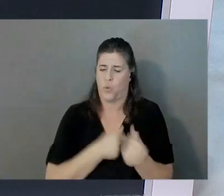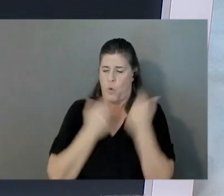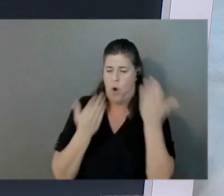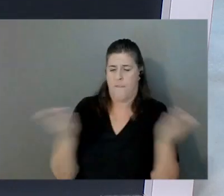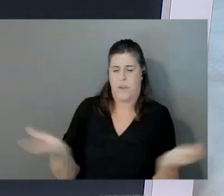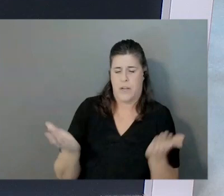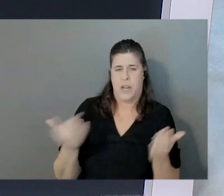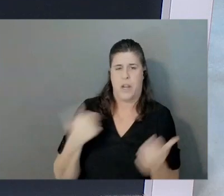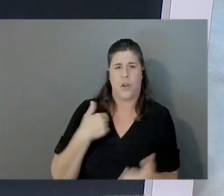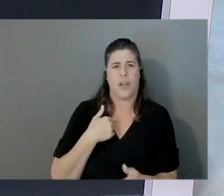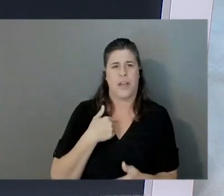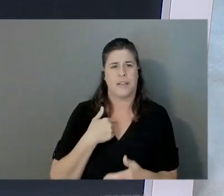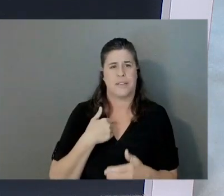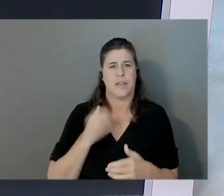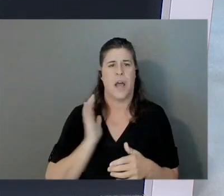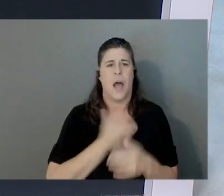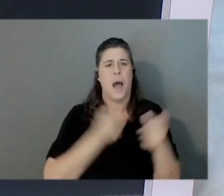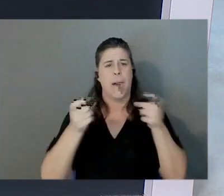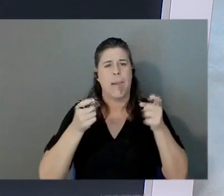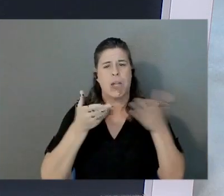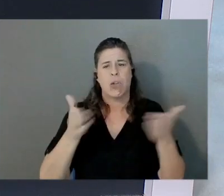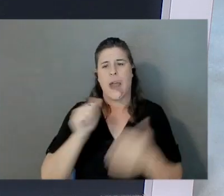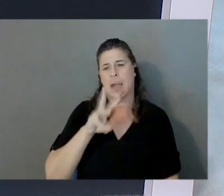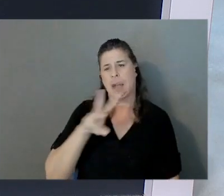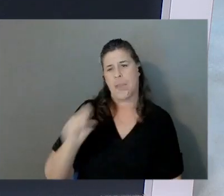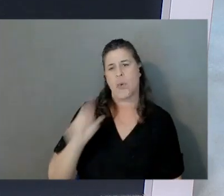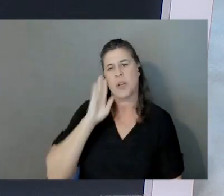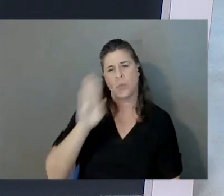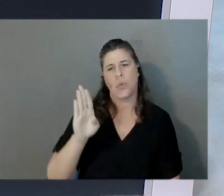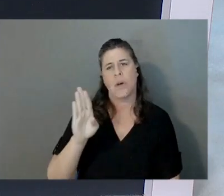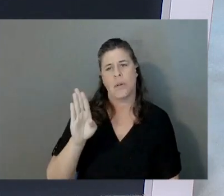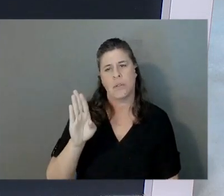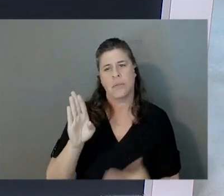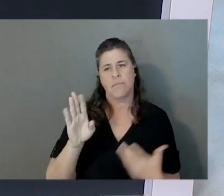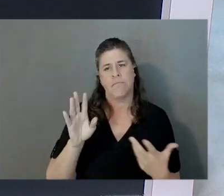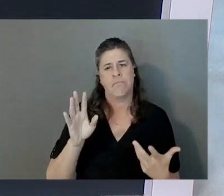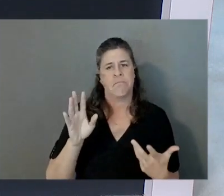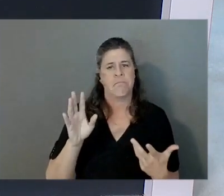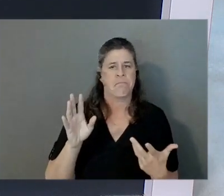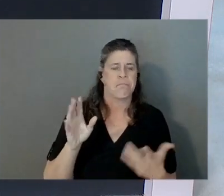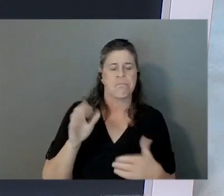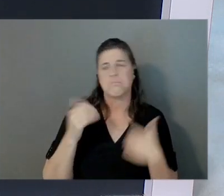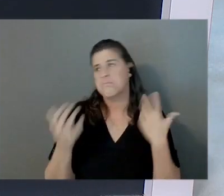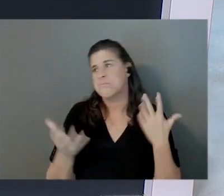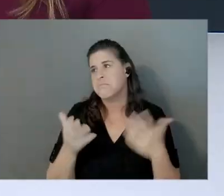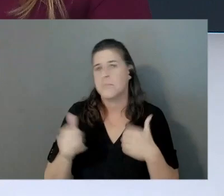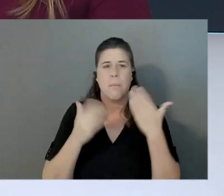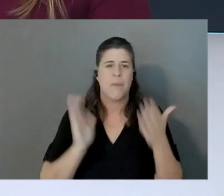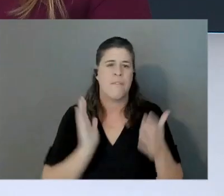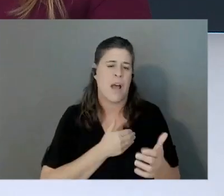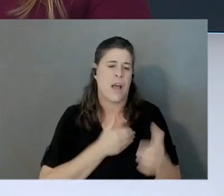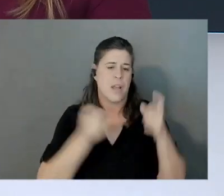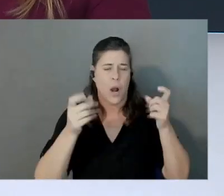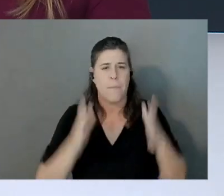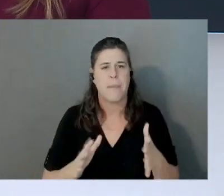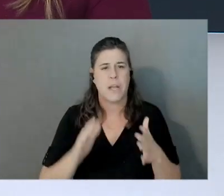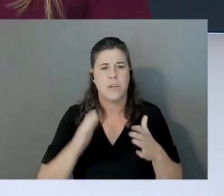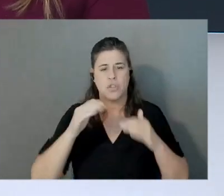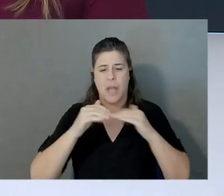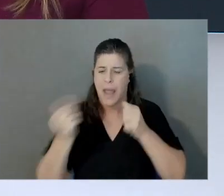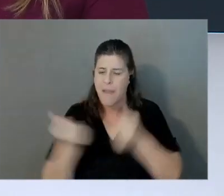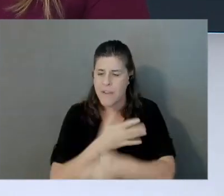managed offering where AWS basically provides or manages all of the underlying infrastructure from monitoring,